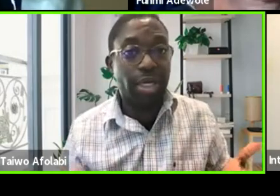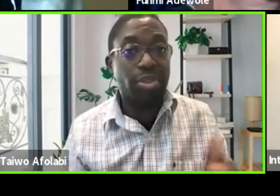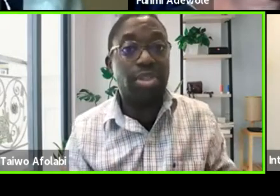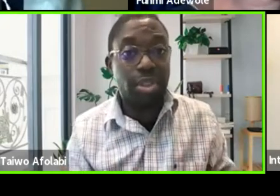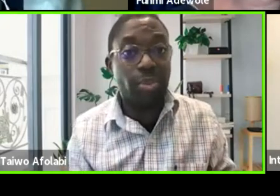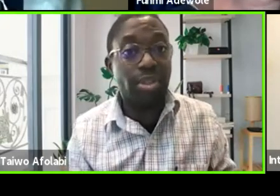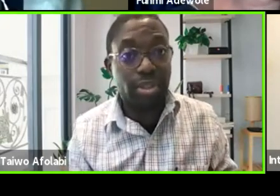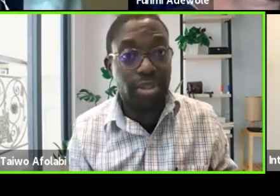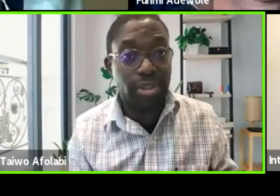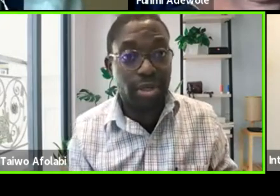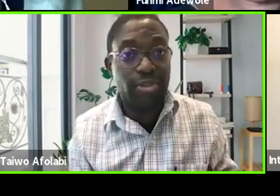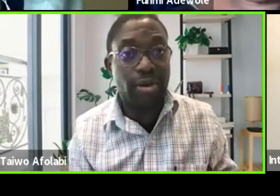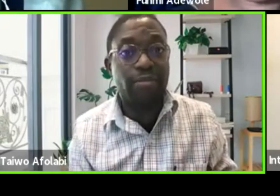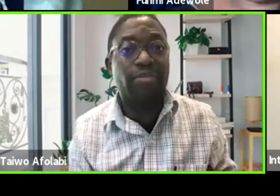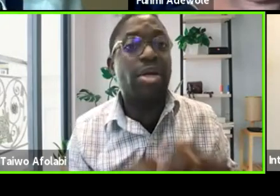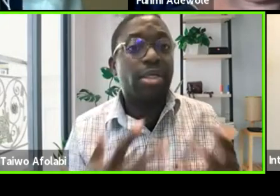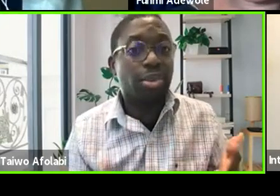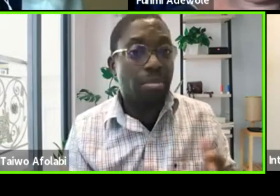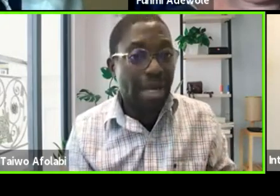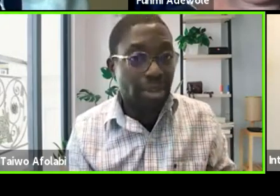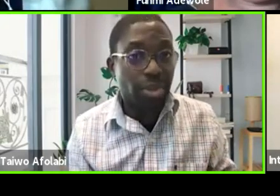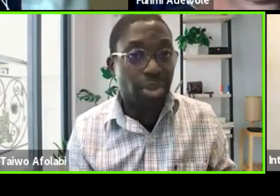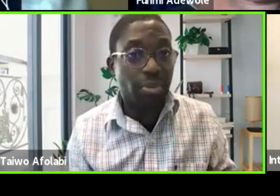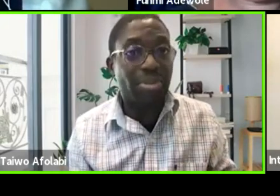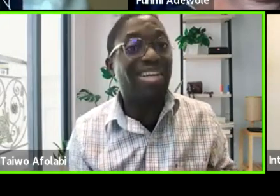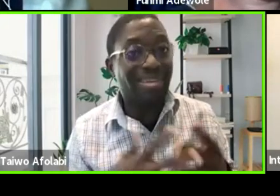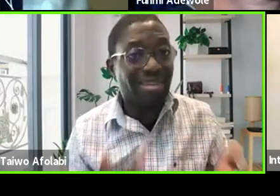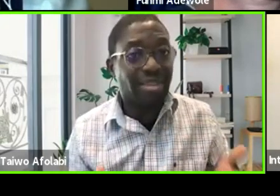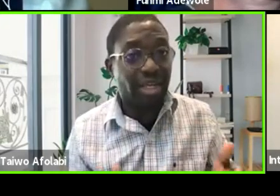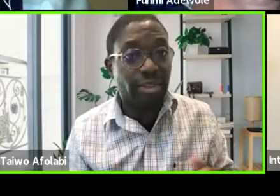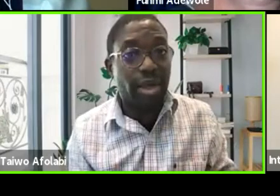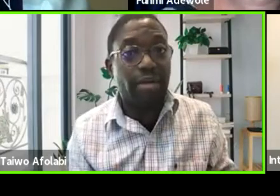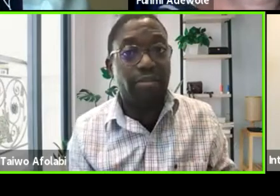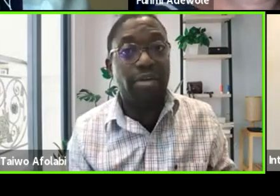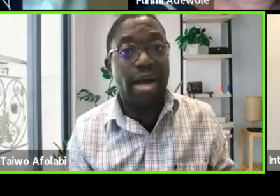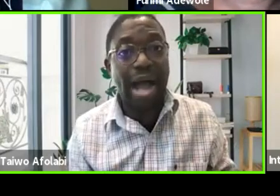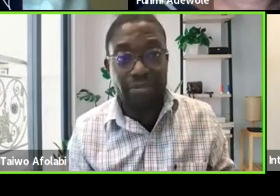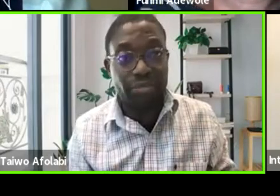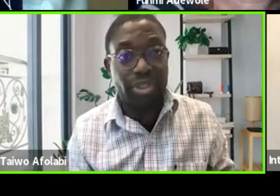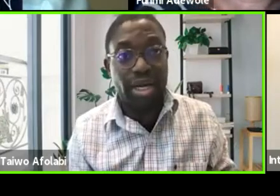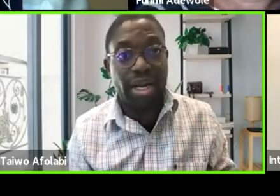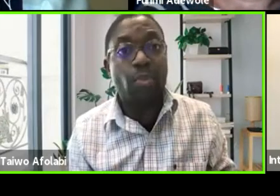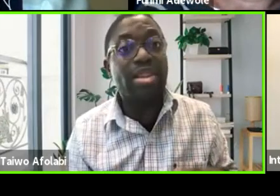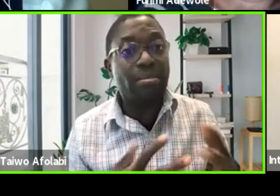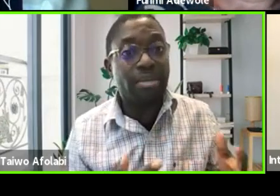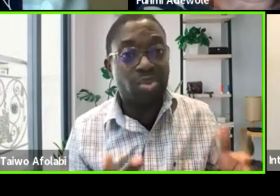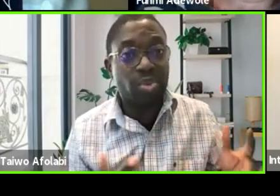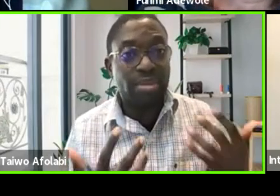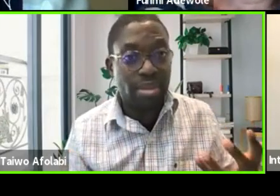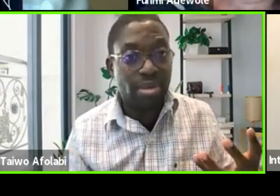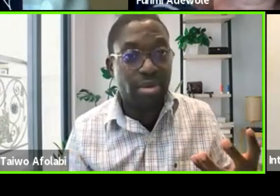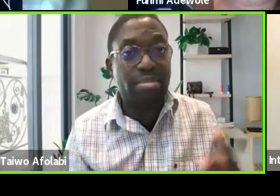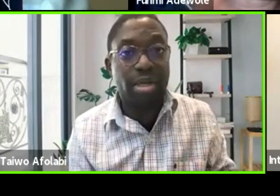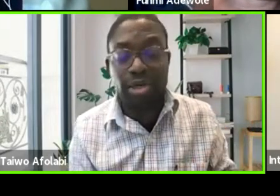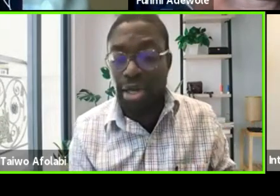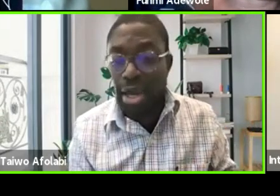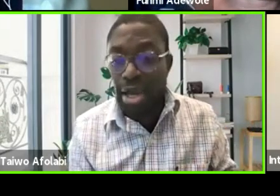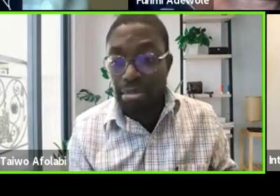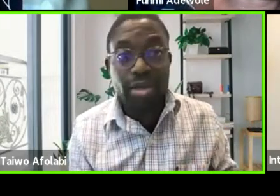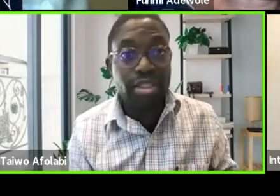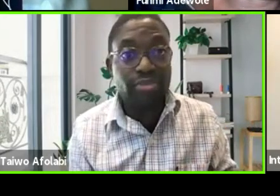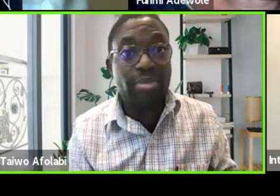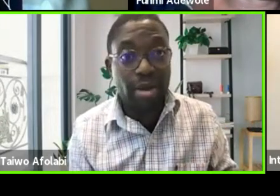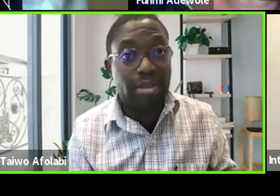to situate the discourse of dramaturgy within the context of Africa and what that means when theater makers